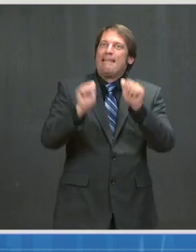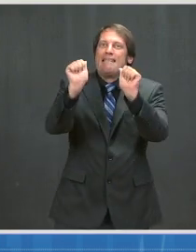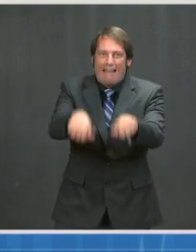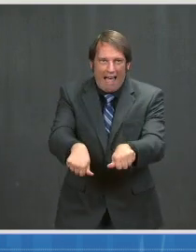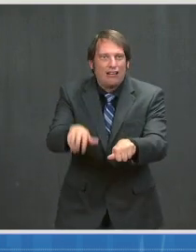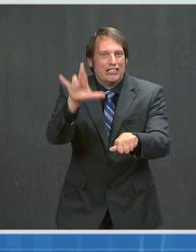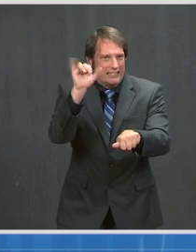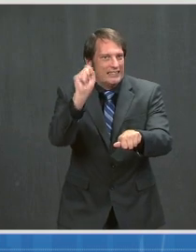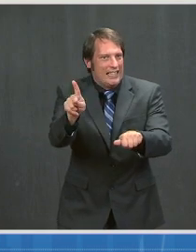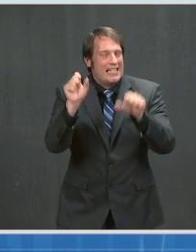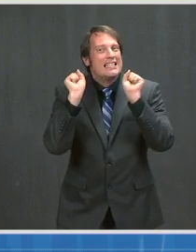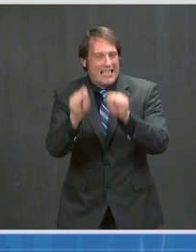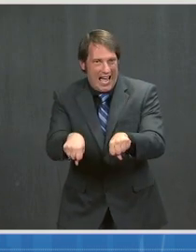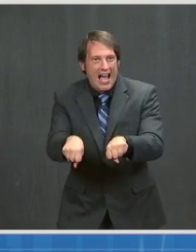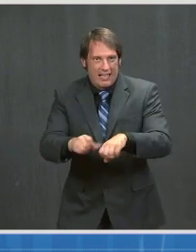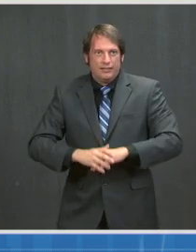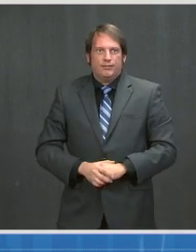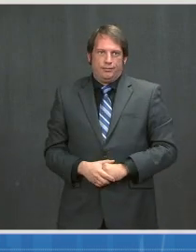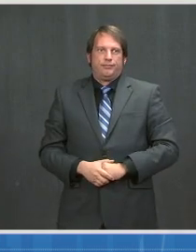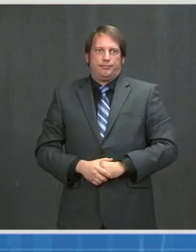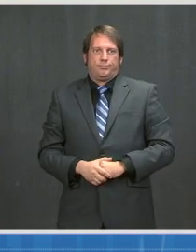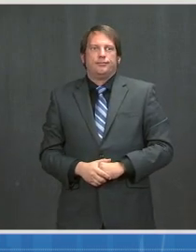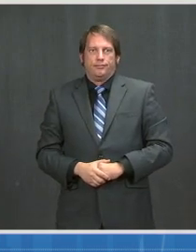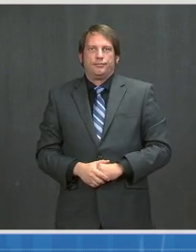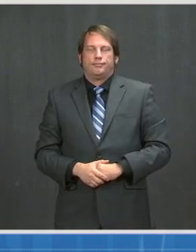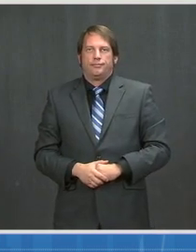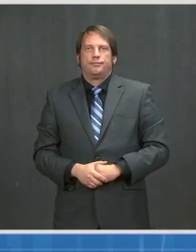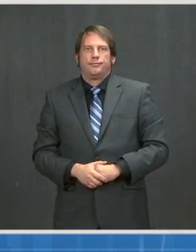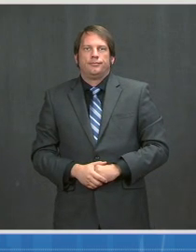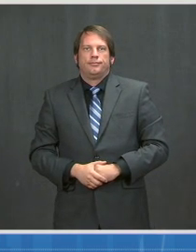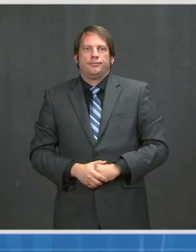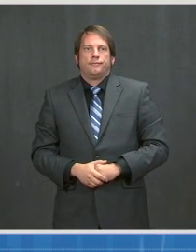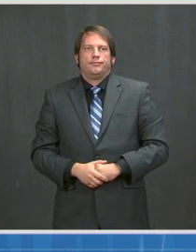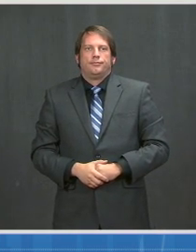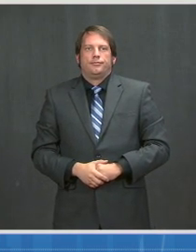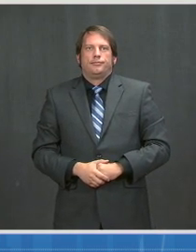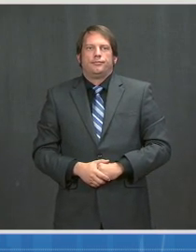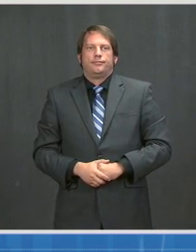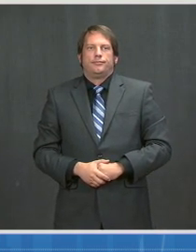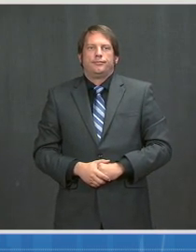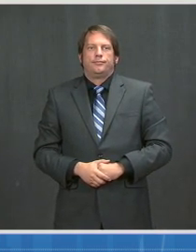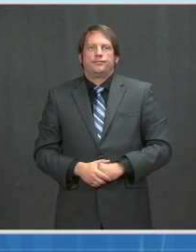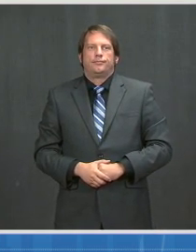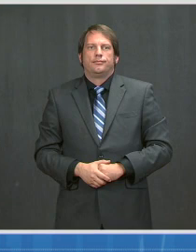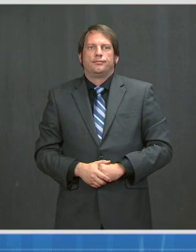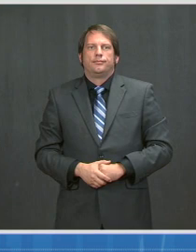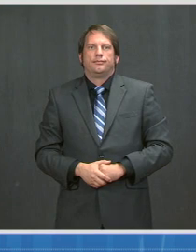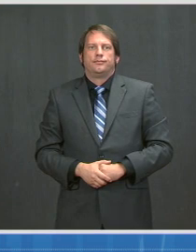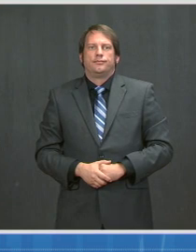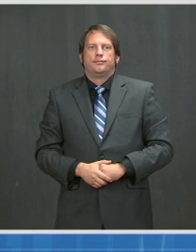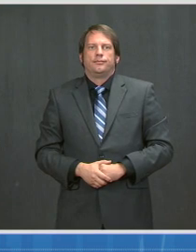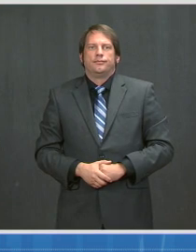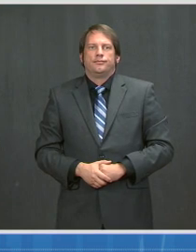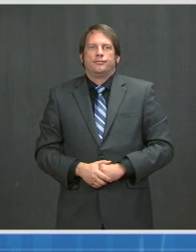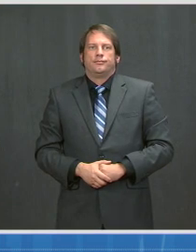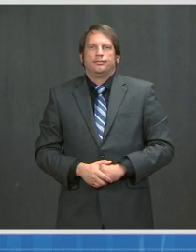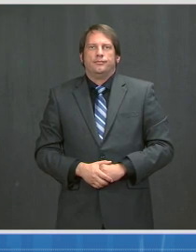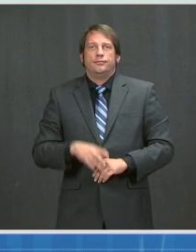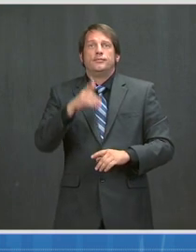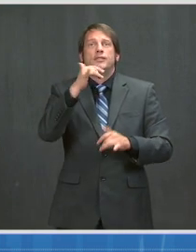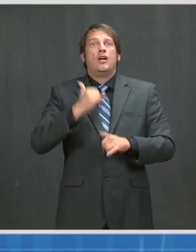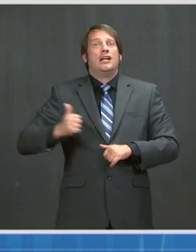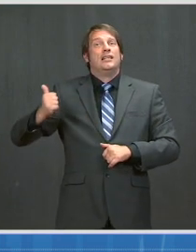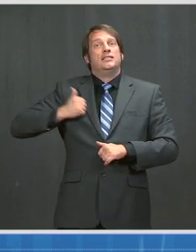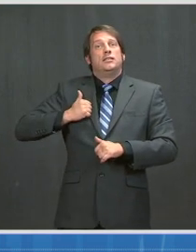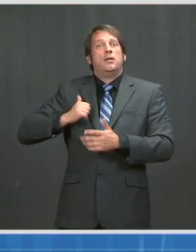this slide. Next slide. In the Canadian Medical Association Journal of just literally a few weeks